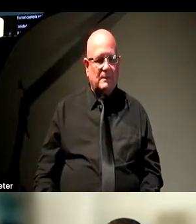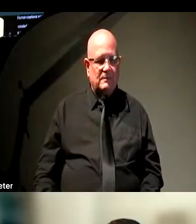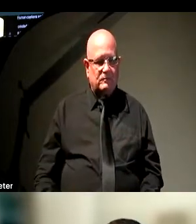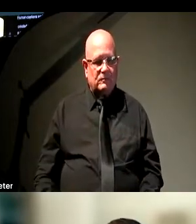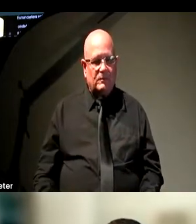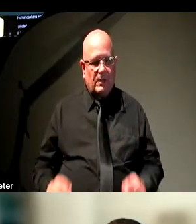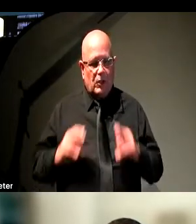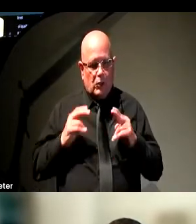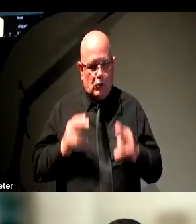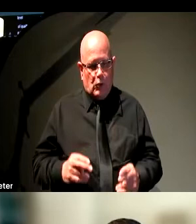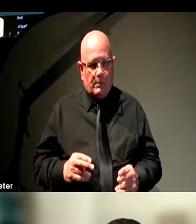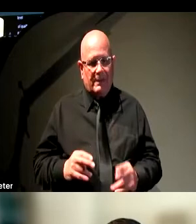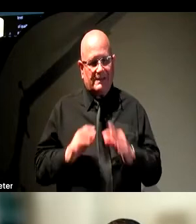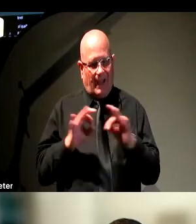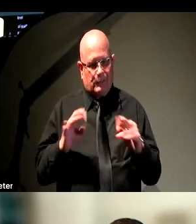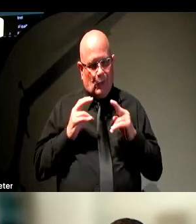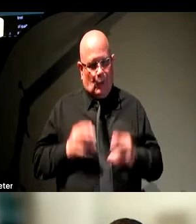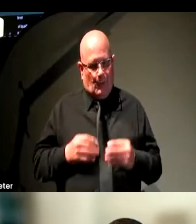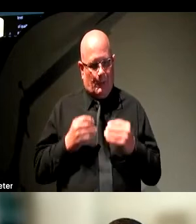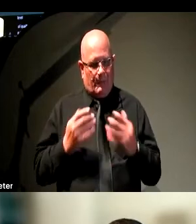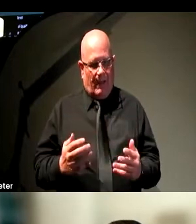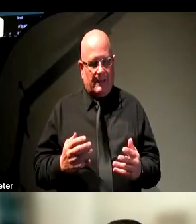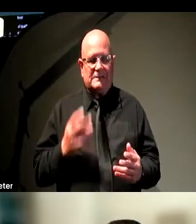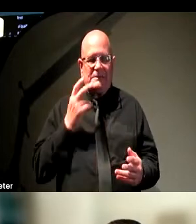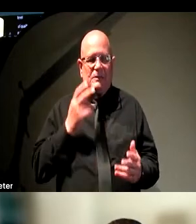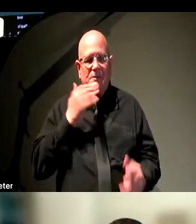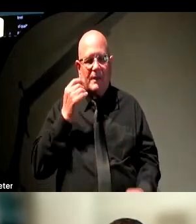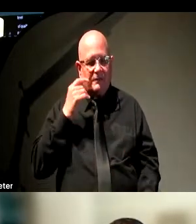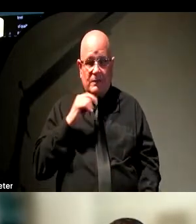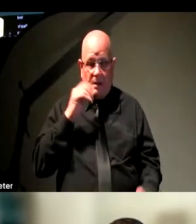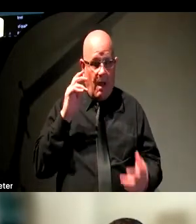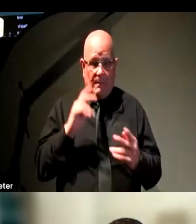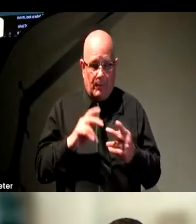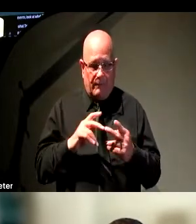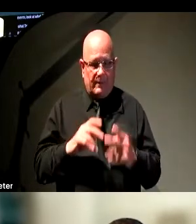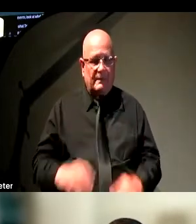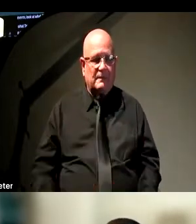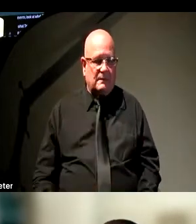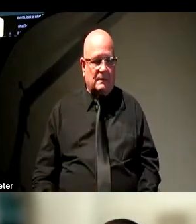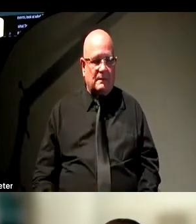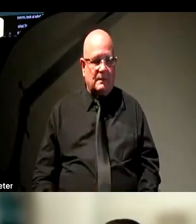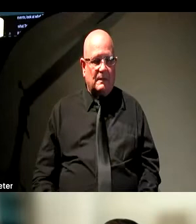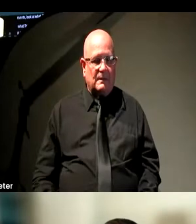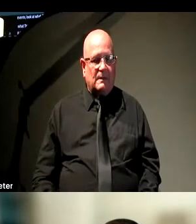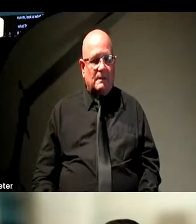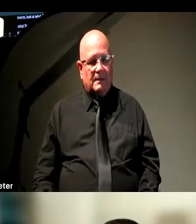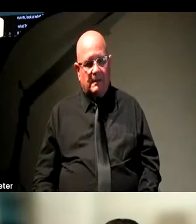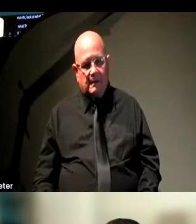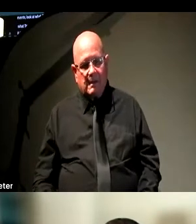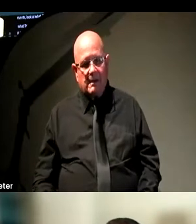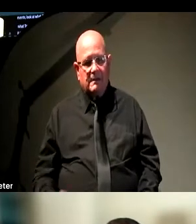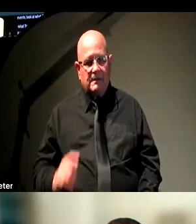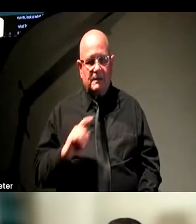does for you, what Teams does for you. They're not perfect. But the people of this is anecdotal, not scientific.